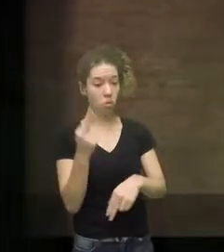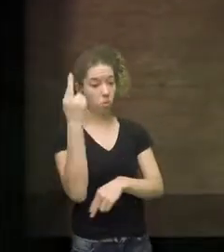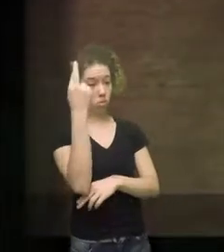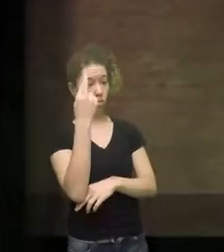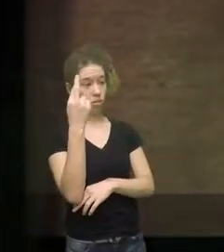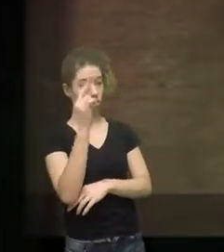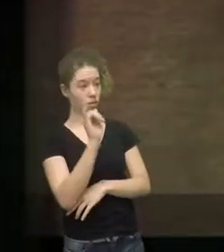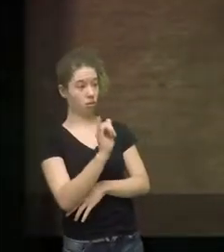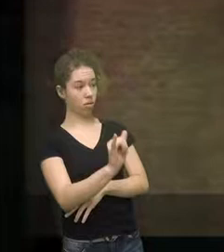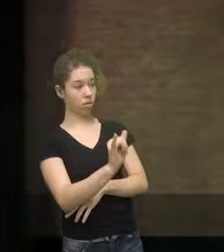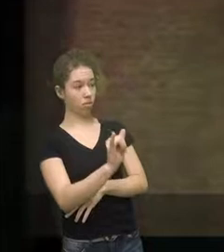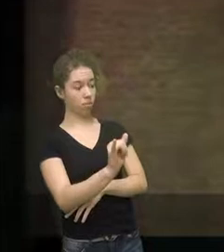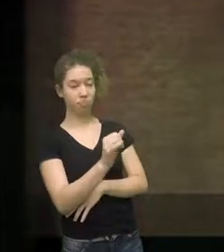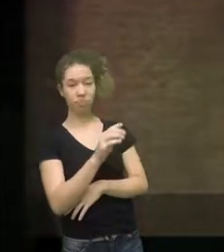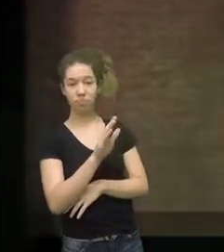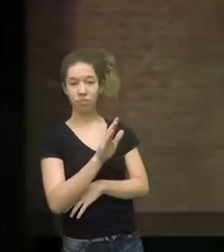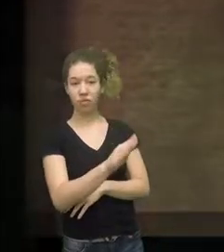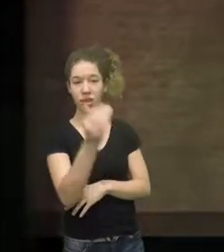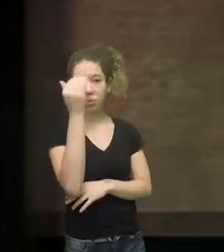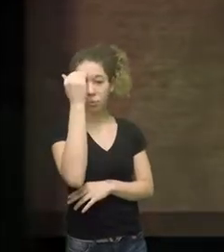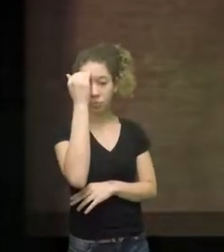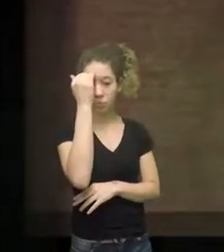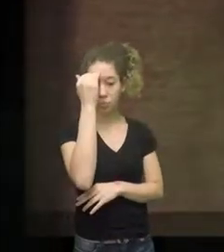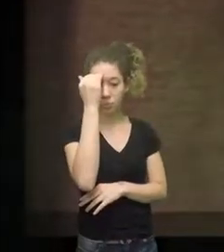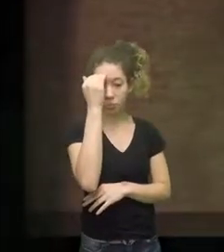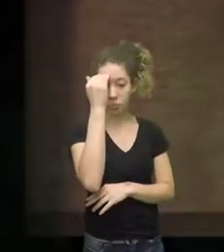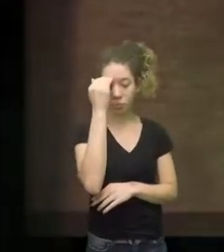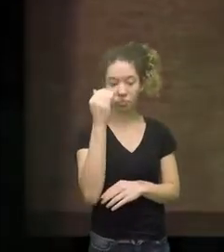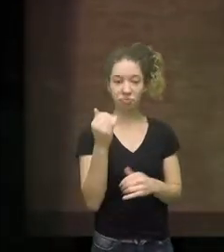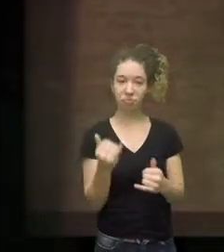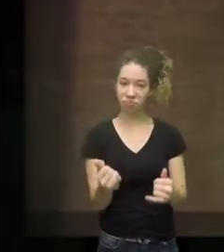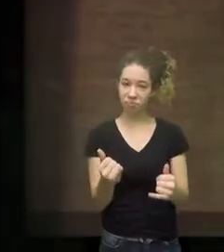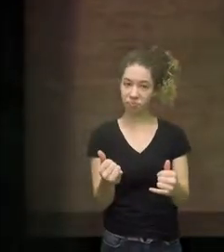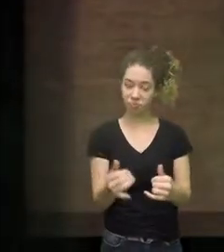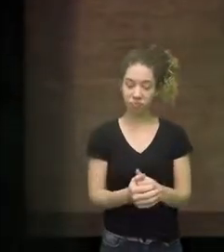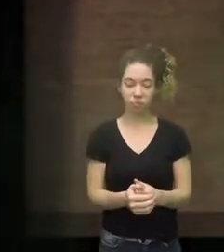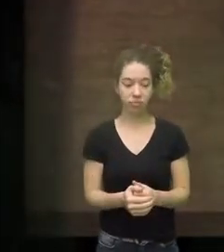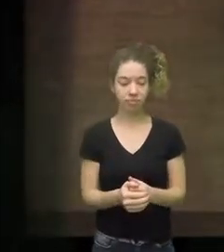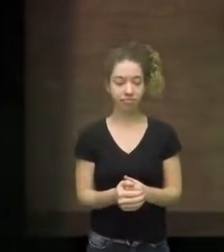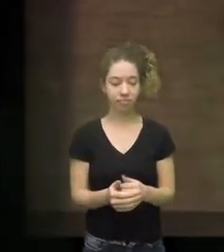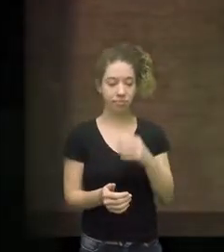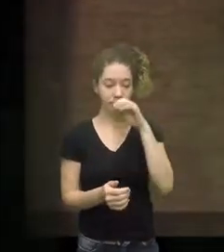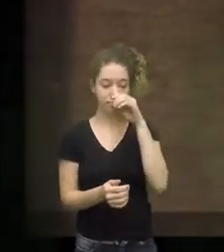forces it to be a public question from there forward.